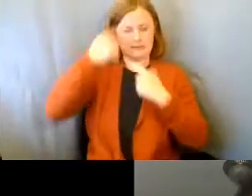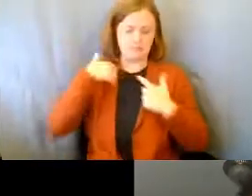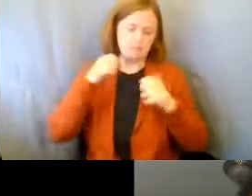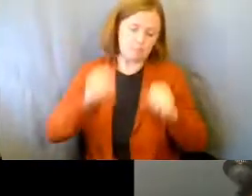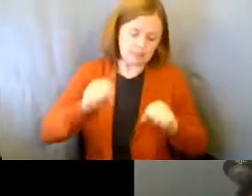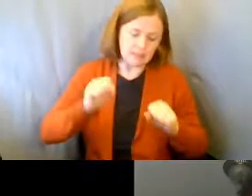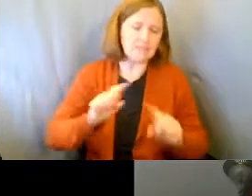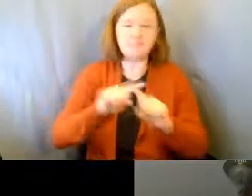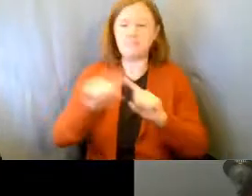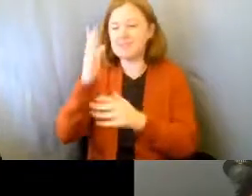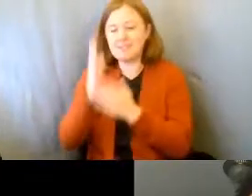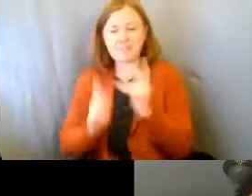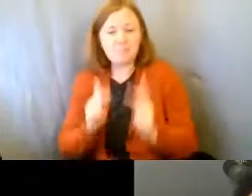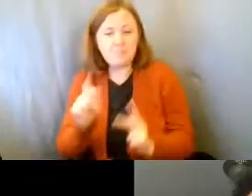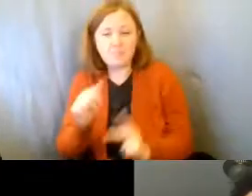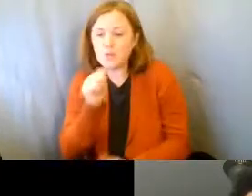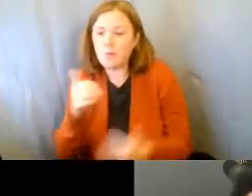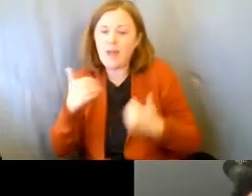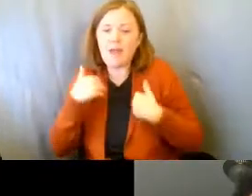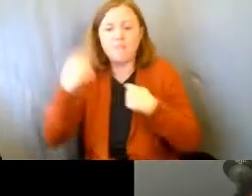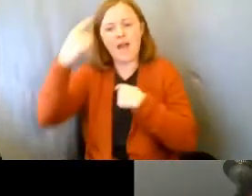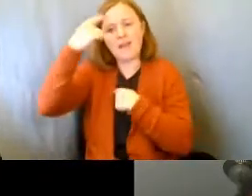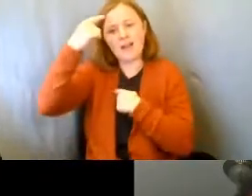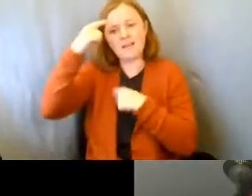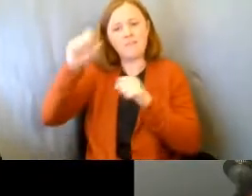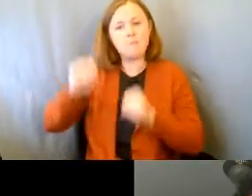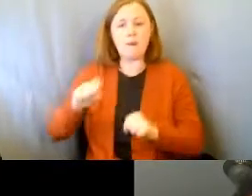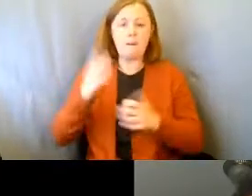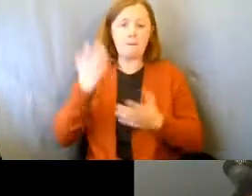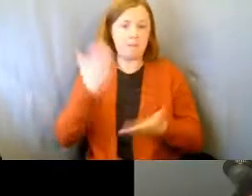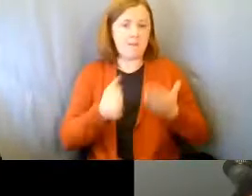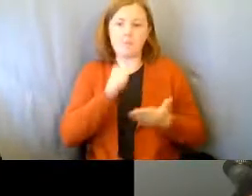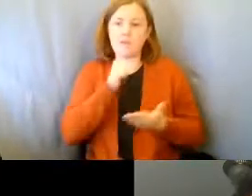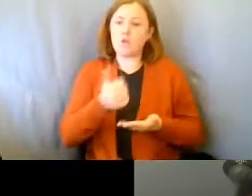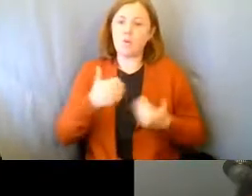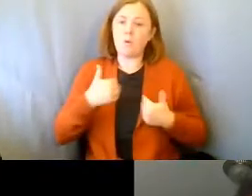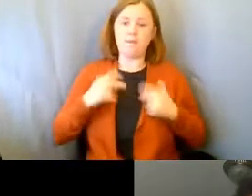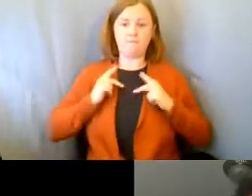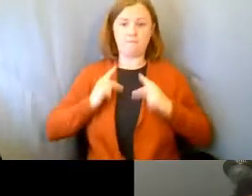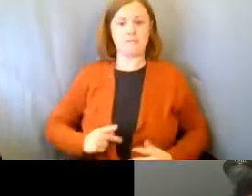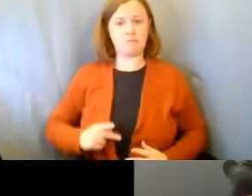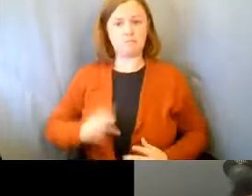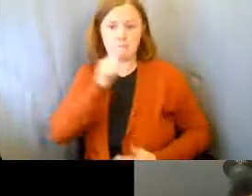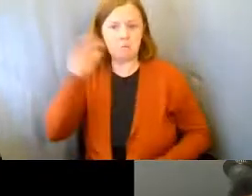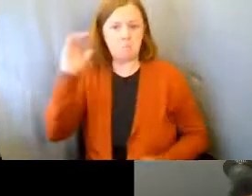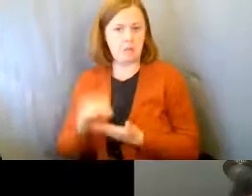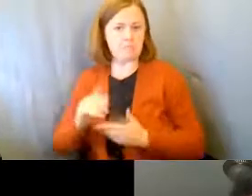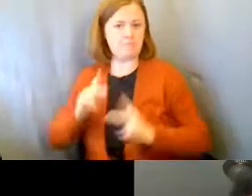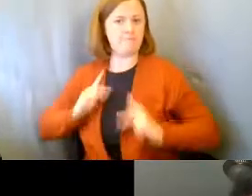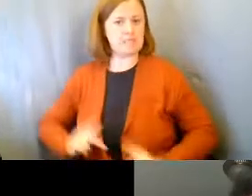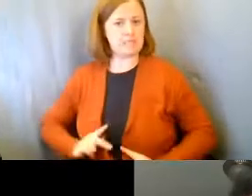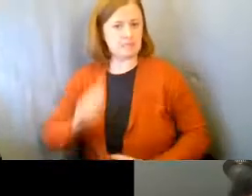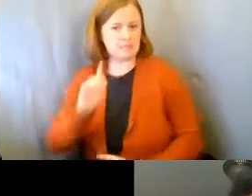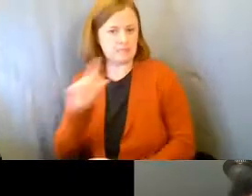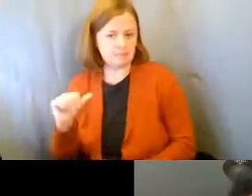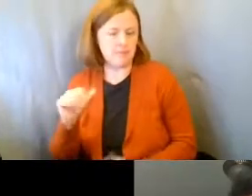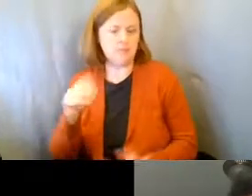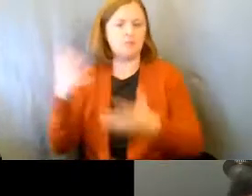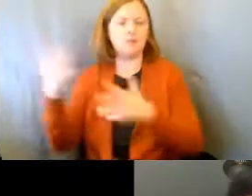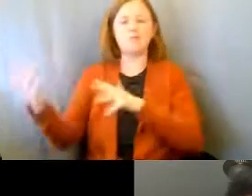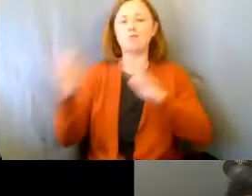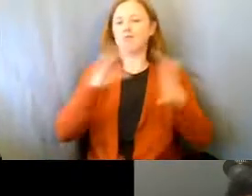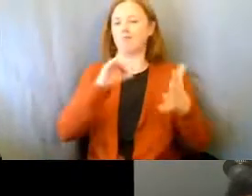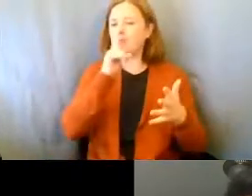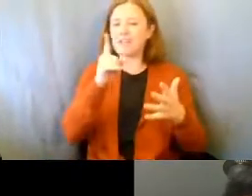right? Some individuals don't have the cognitive ability, but maybe don't have as many physical struggles. And so,